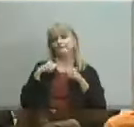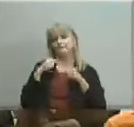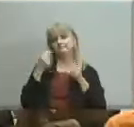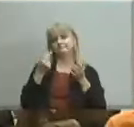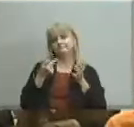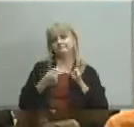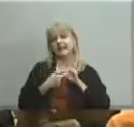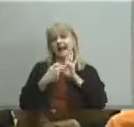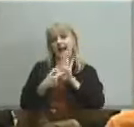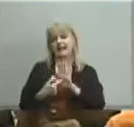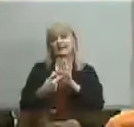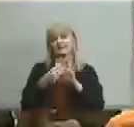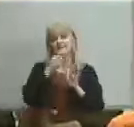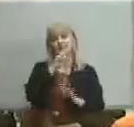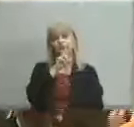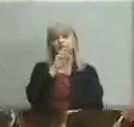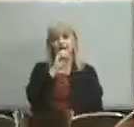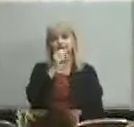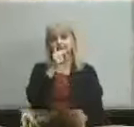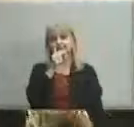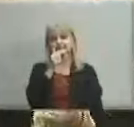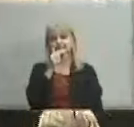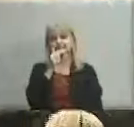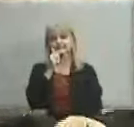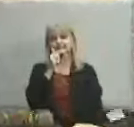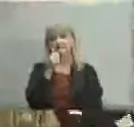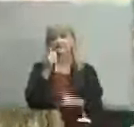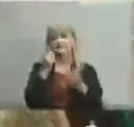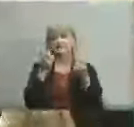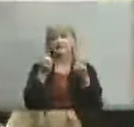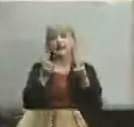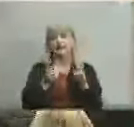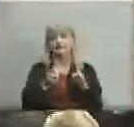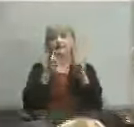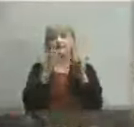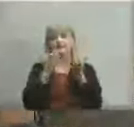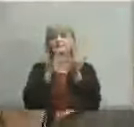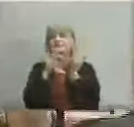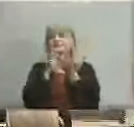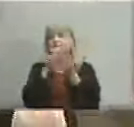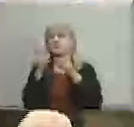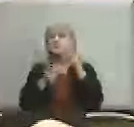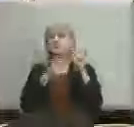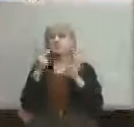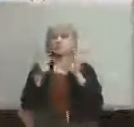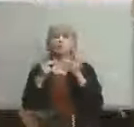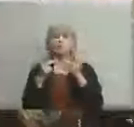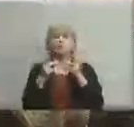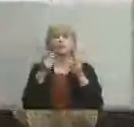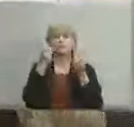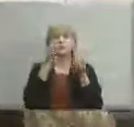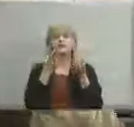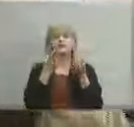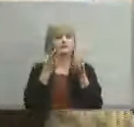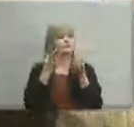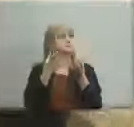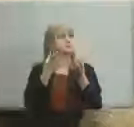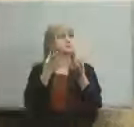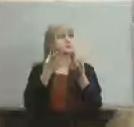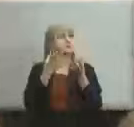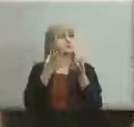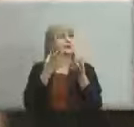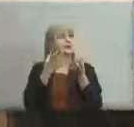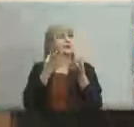2010 census data um the points i want to make will reflect my concerns and